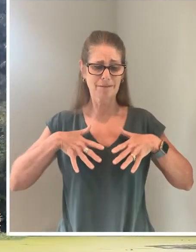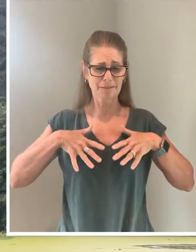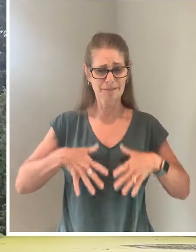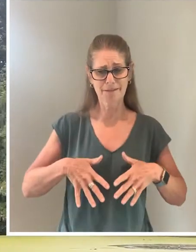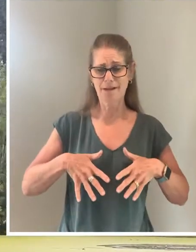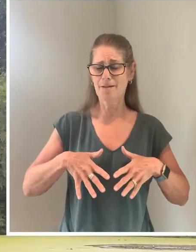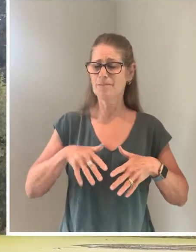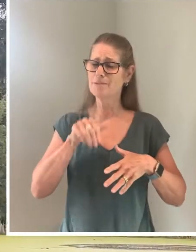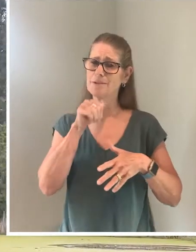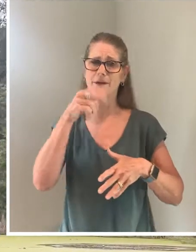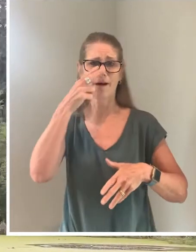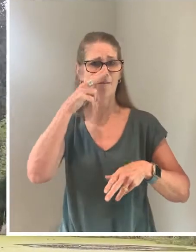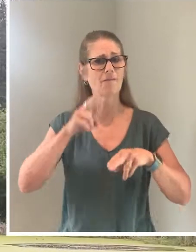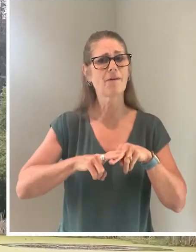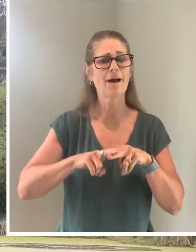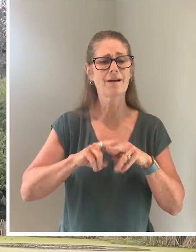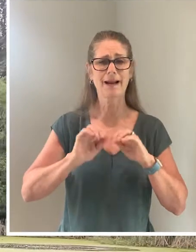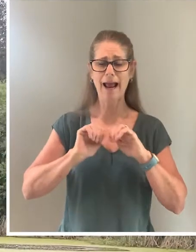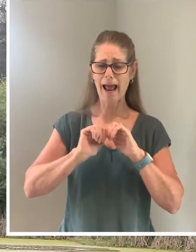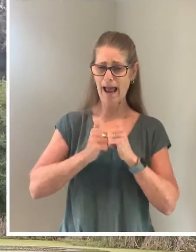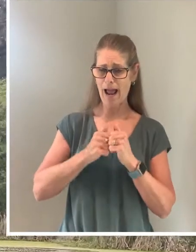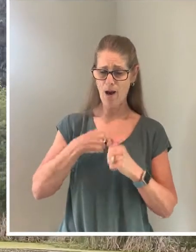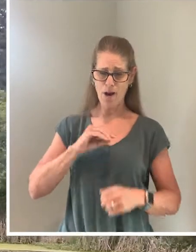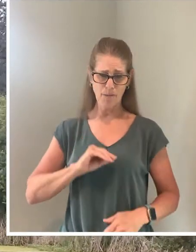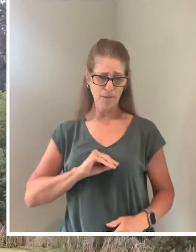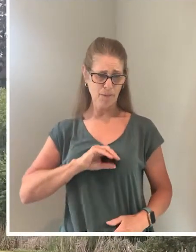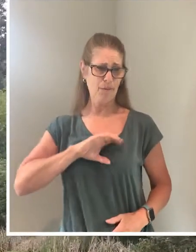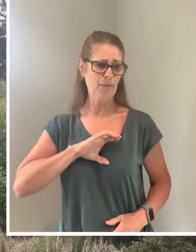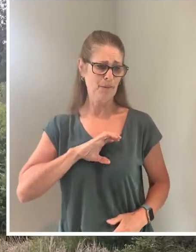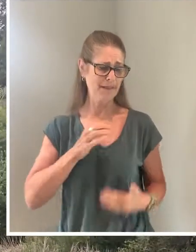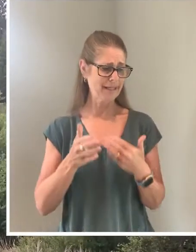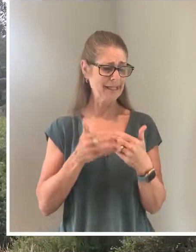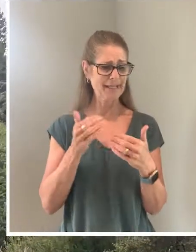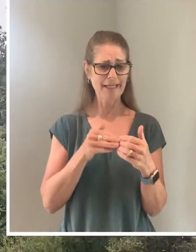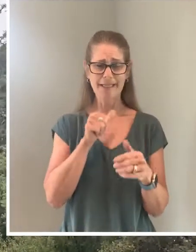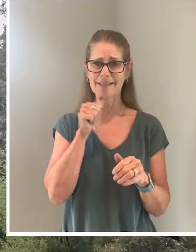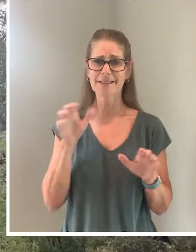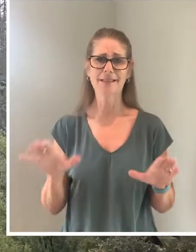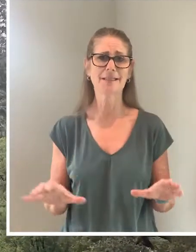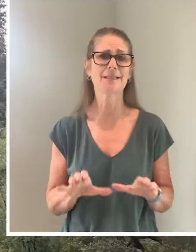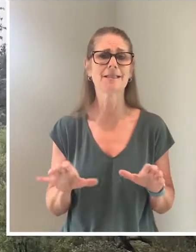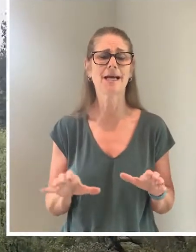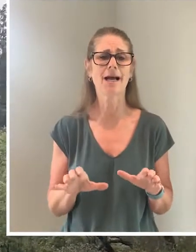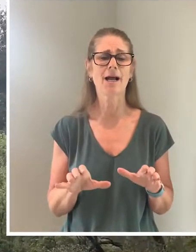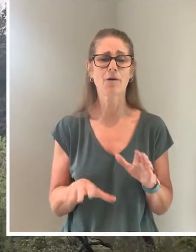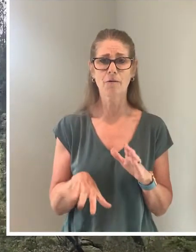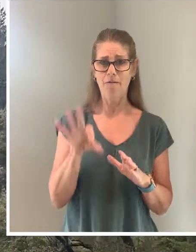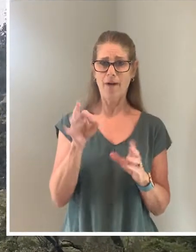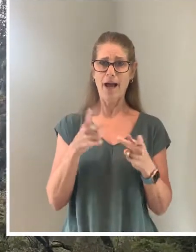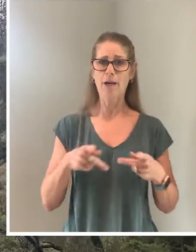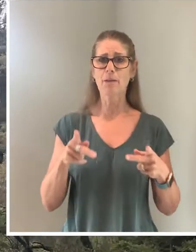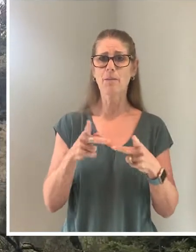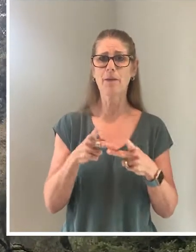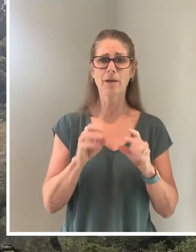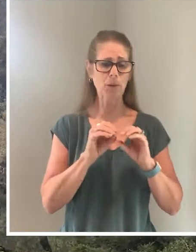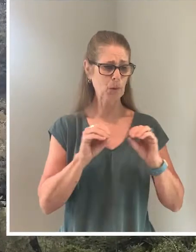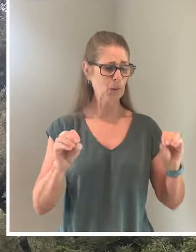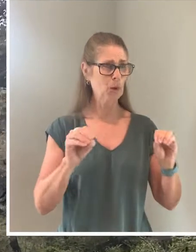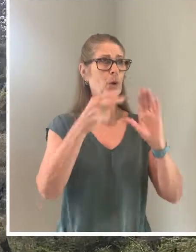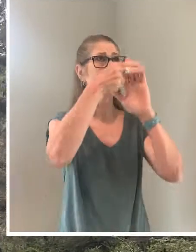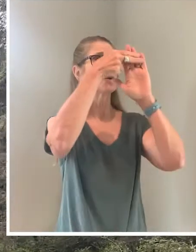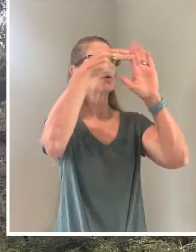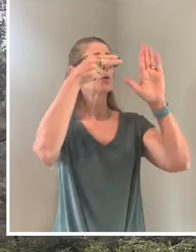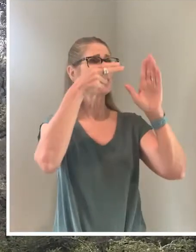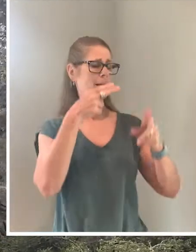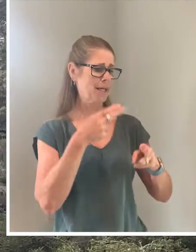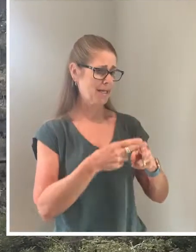for much fun. Unslumping yourself is not easily done. You'll come to a place where the streets are not marked. Some windows